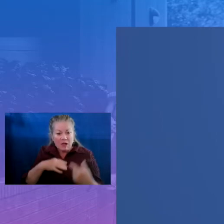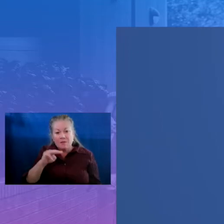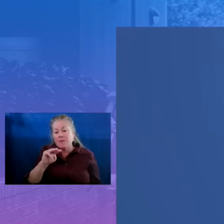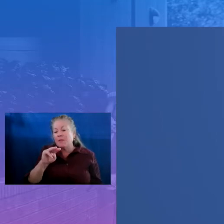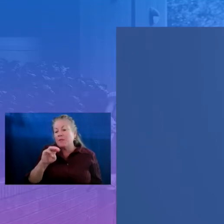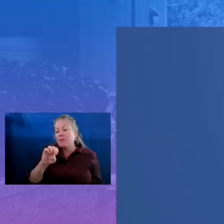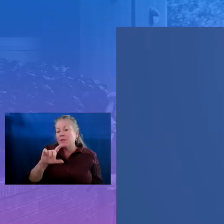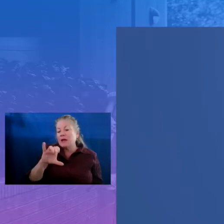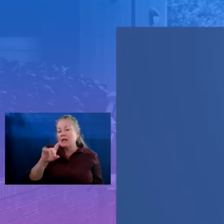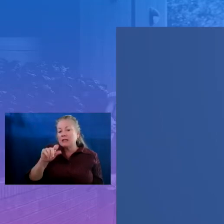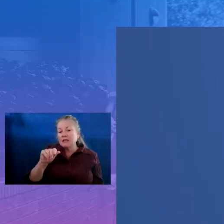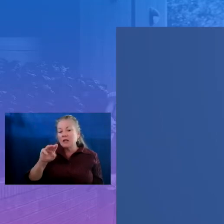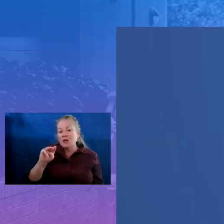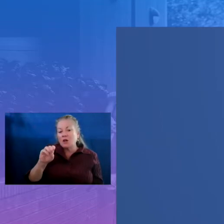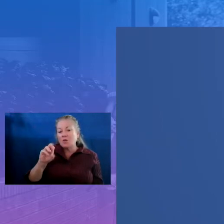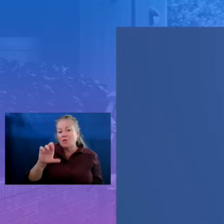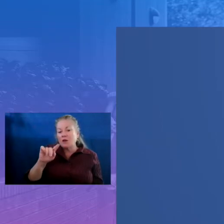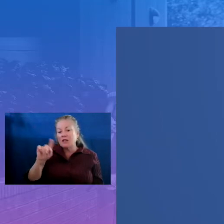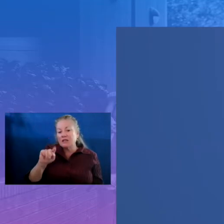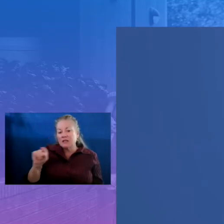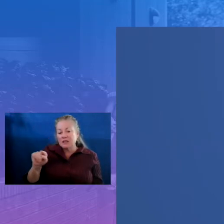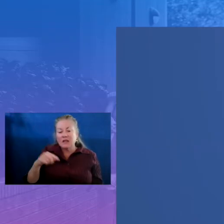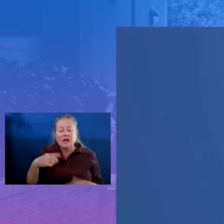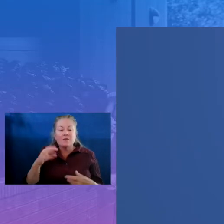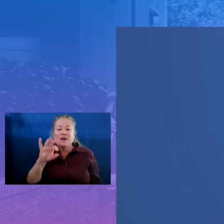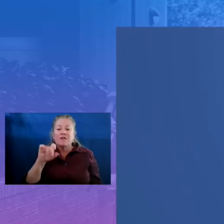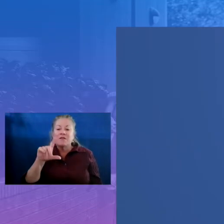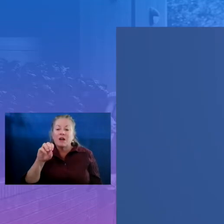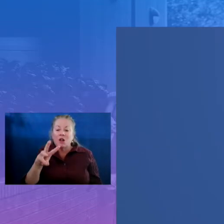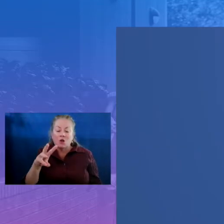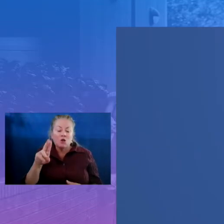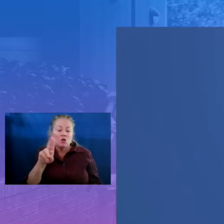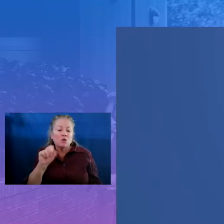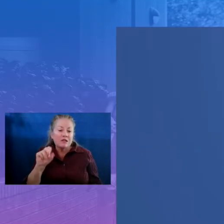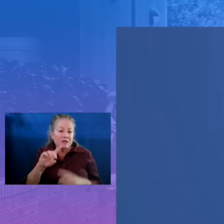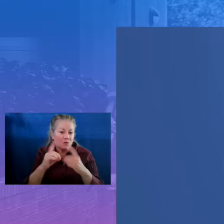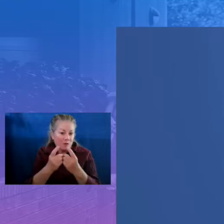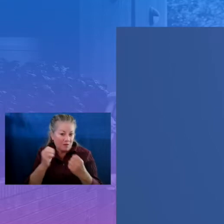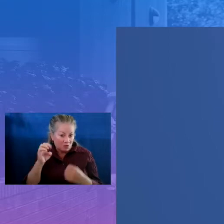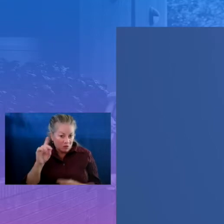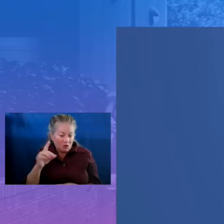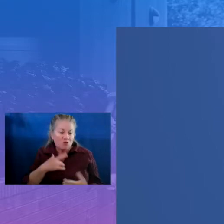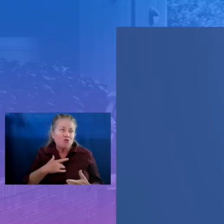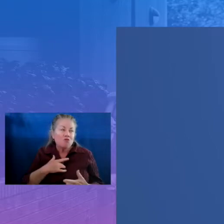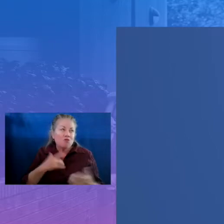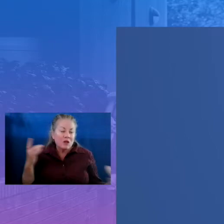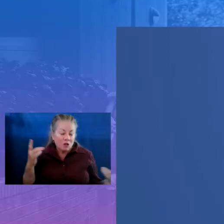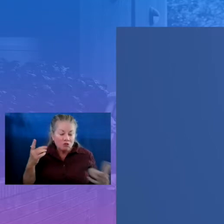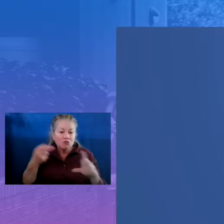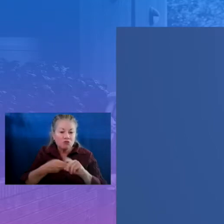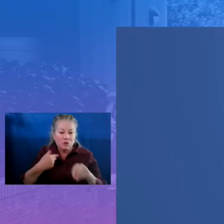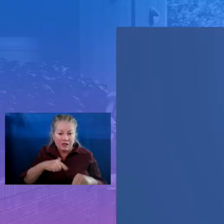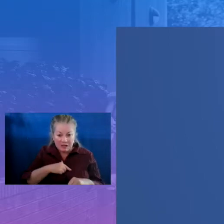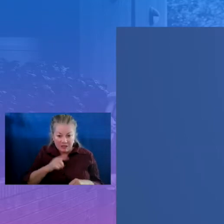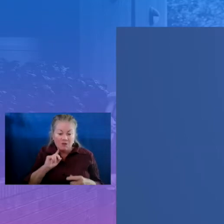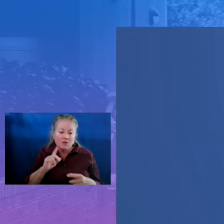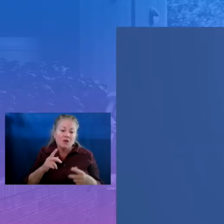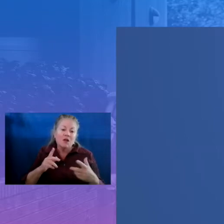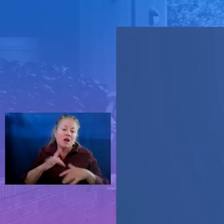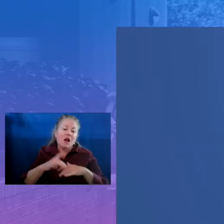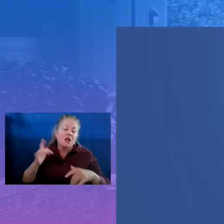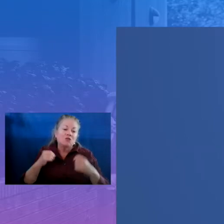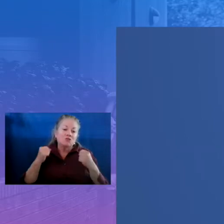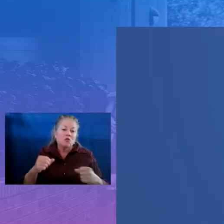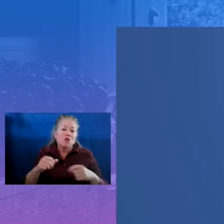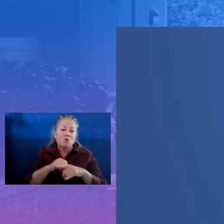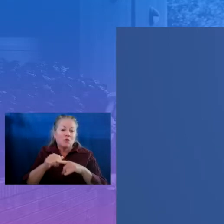serve as the Afterschool and Summer Learning Fellow here at the U.S. of Education, and we're thrilled that you could join us as we highlight strong practices from